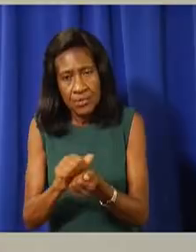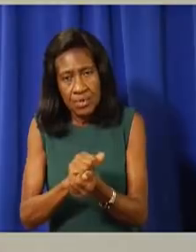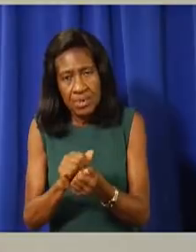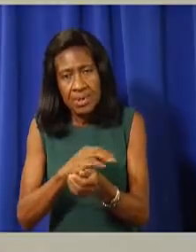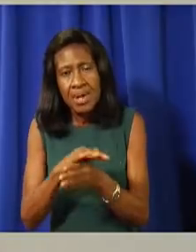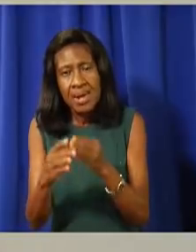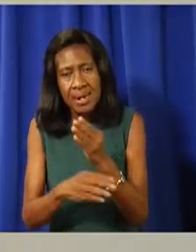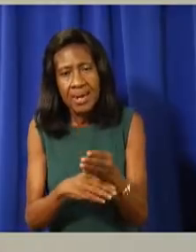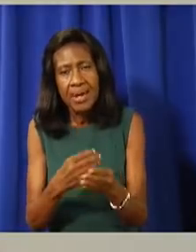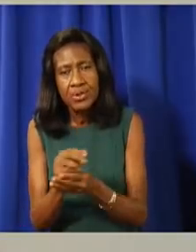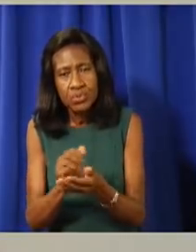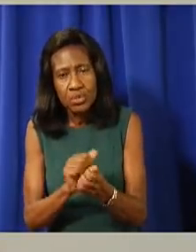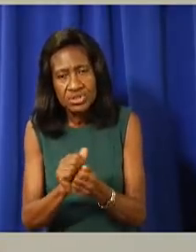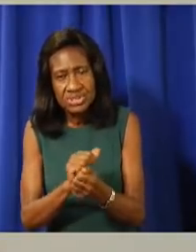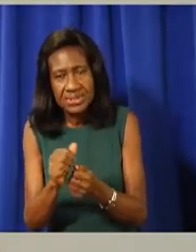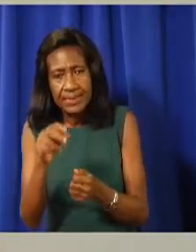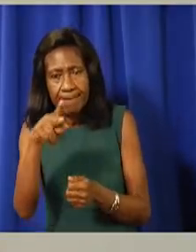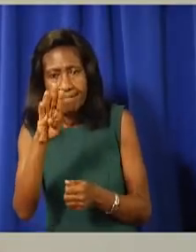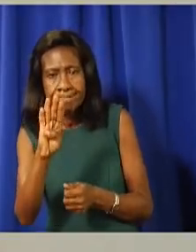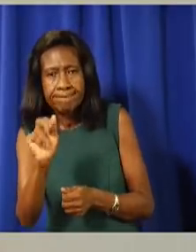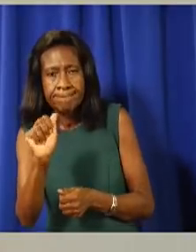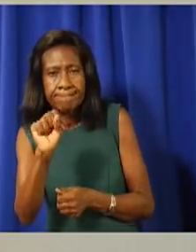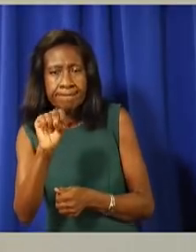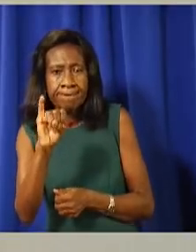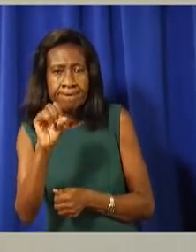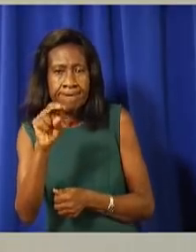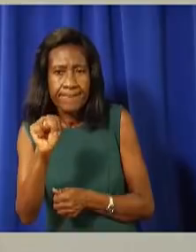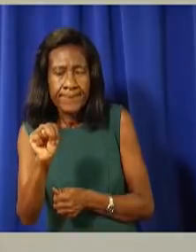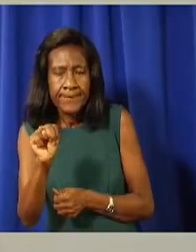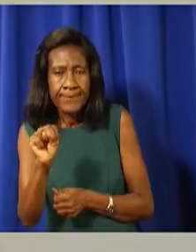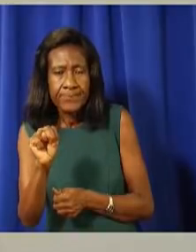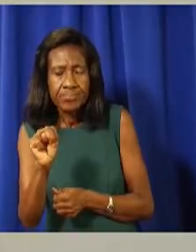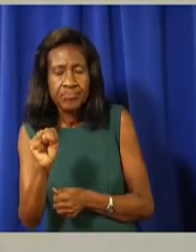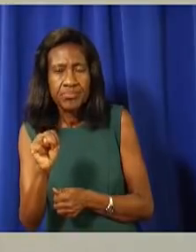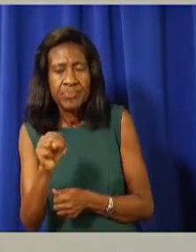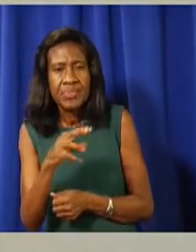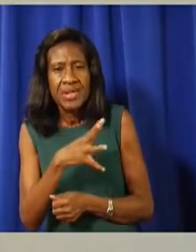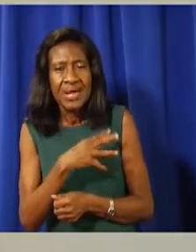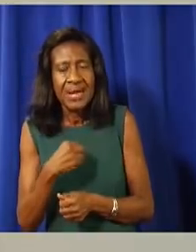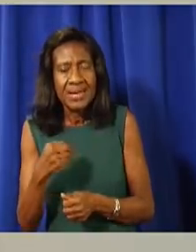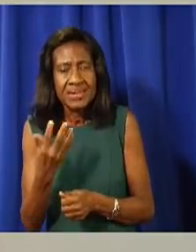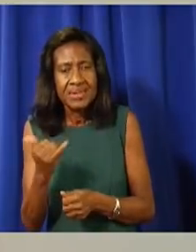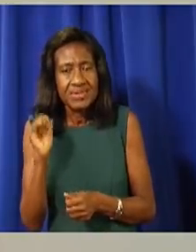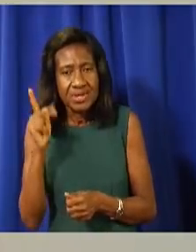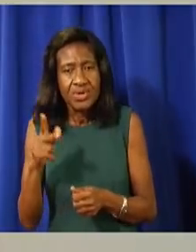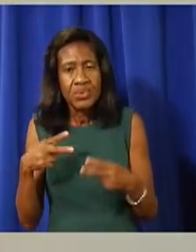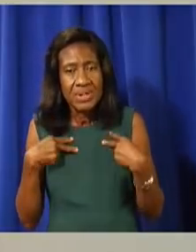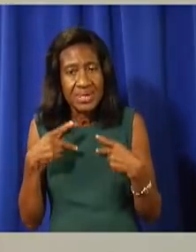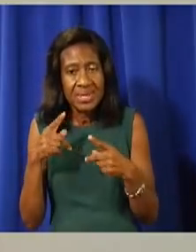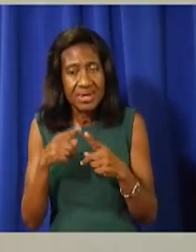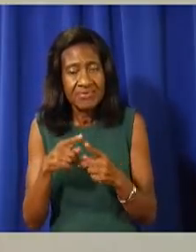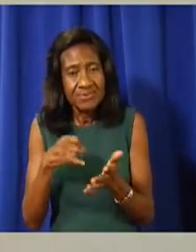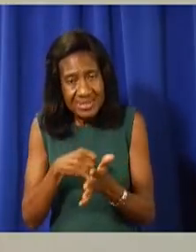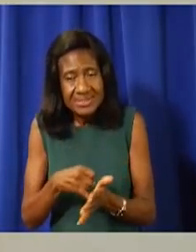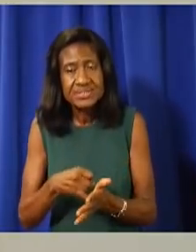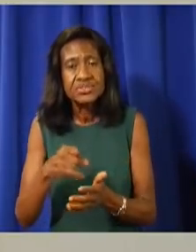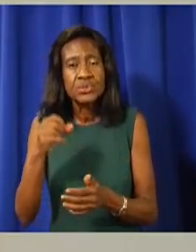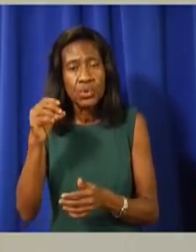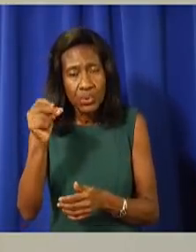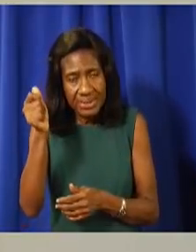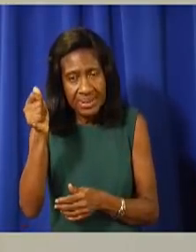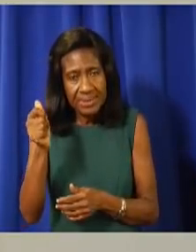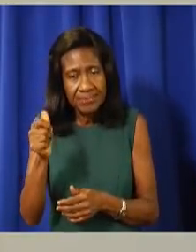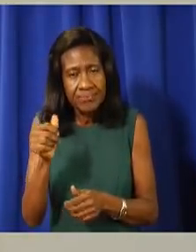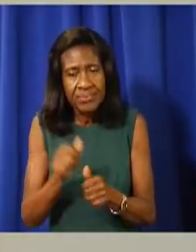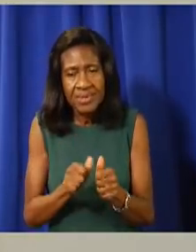within Health Services Authority to have hands-on, if needed, quite quickly. time and Permanently. Happiness